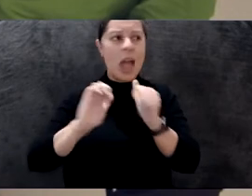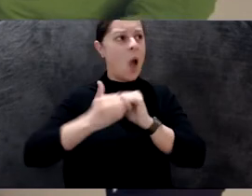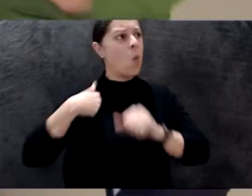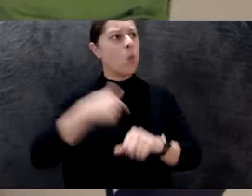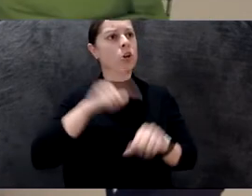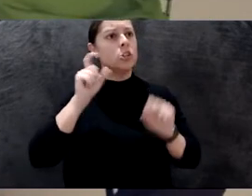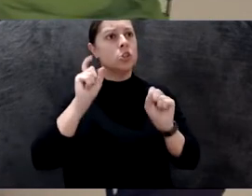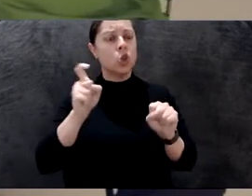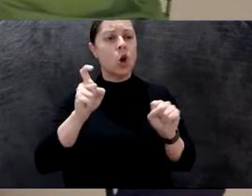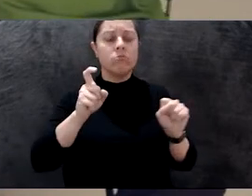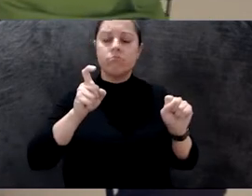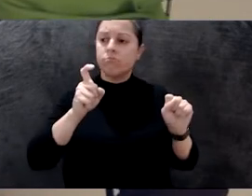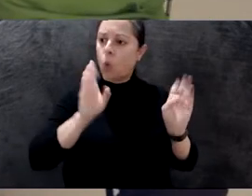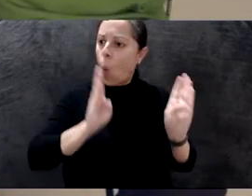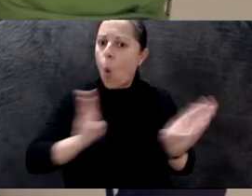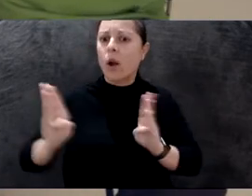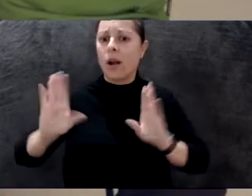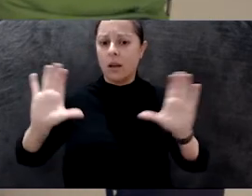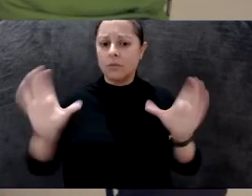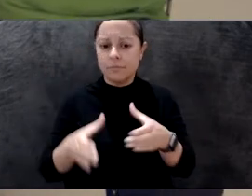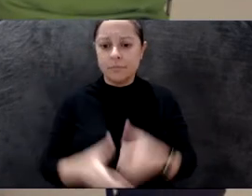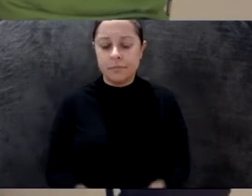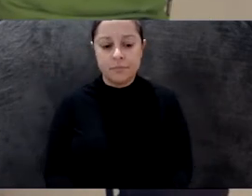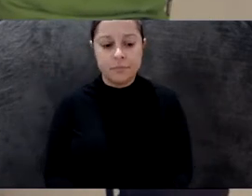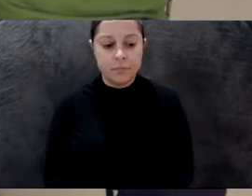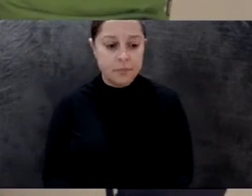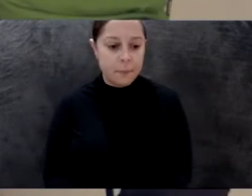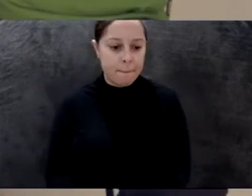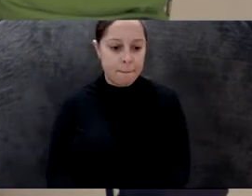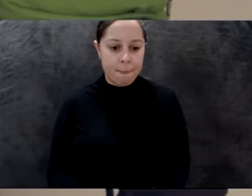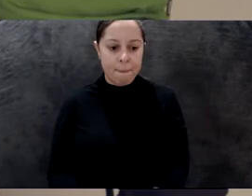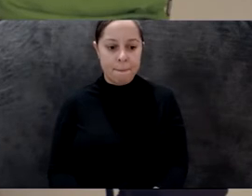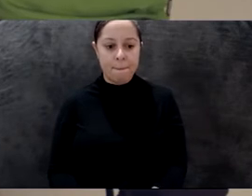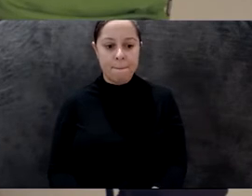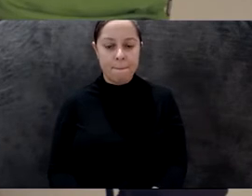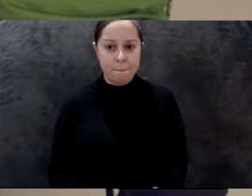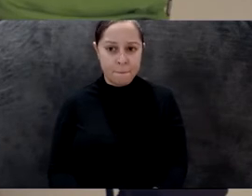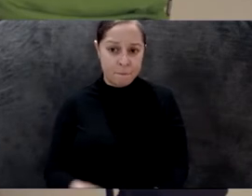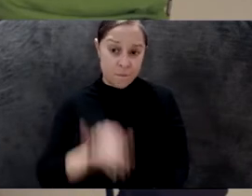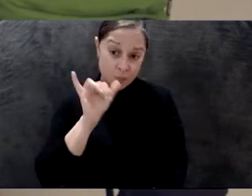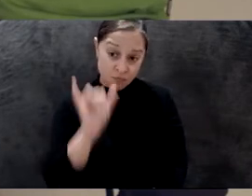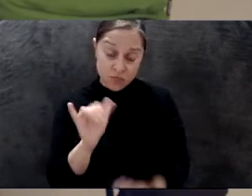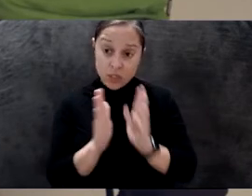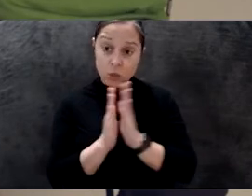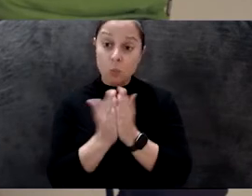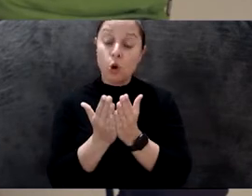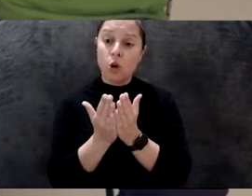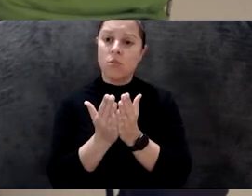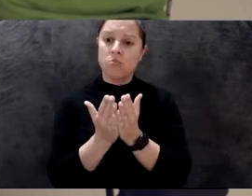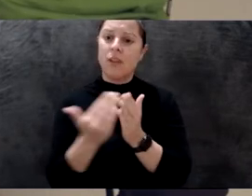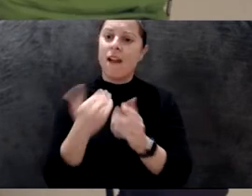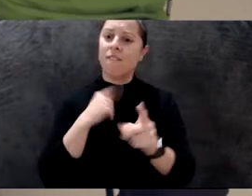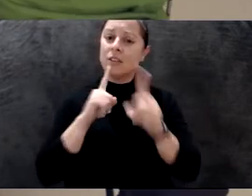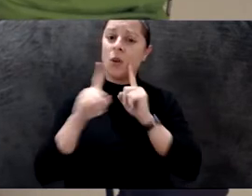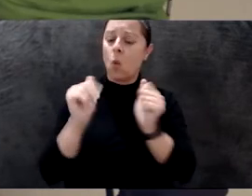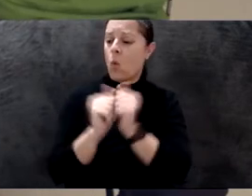interesting. And you mentioned Harriet Washington and the importance of this book. You have a dialogue with Harriet Washington. think it led also